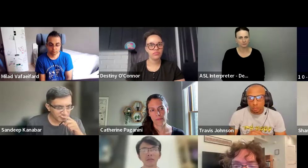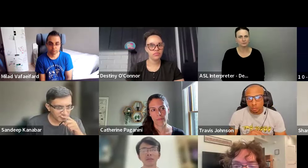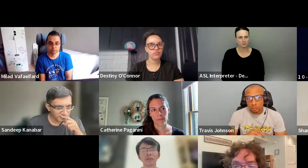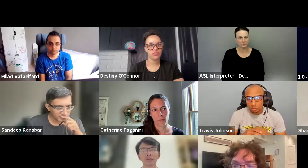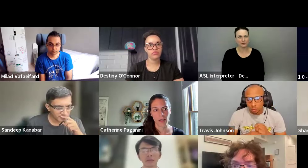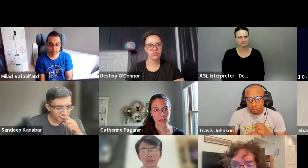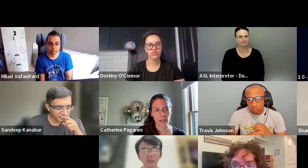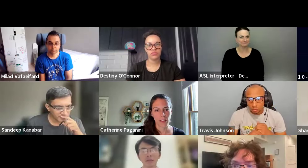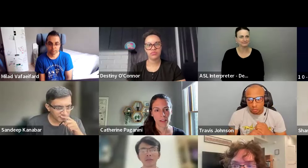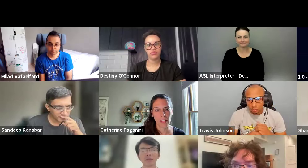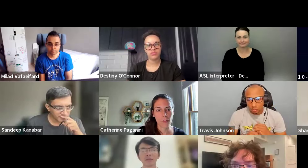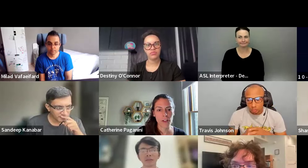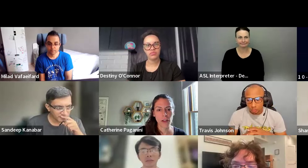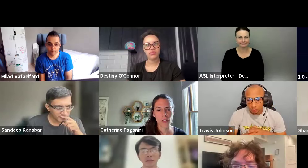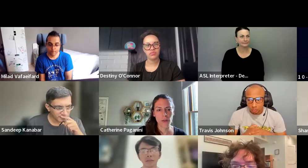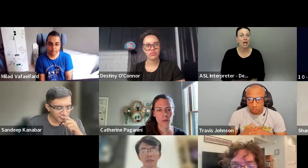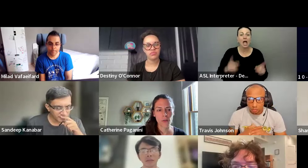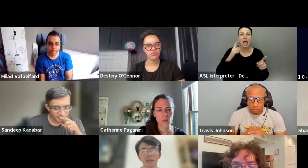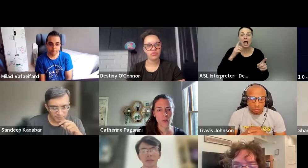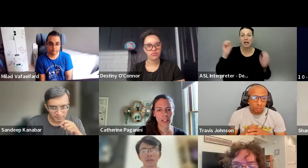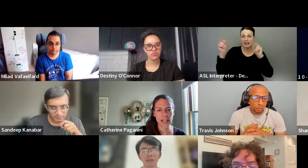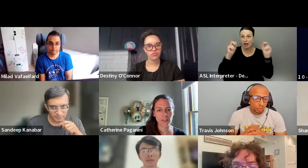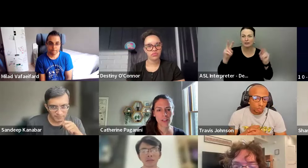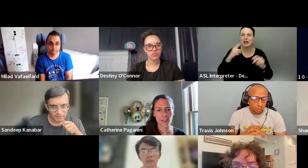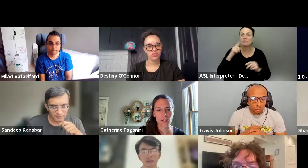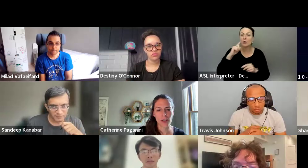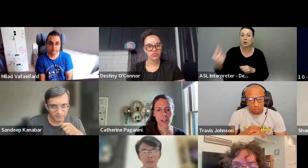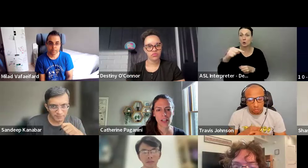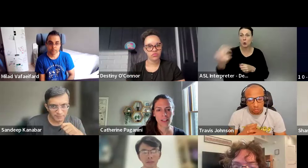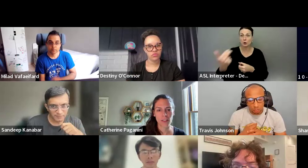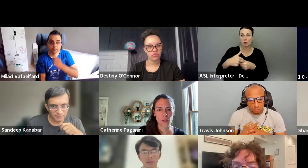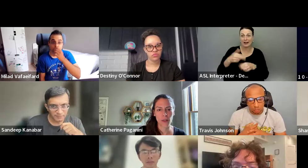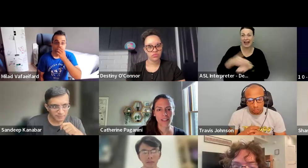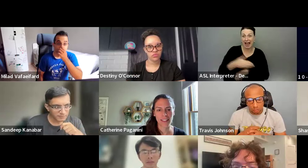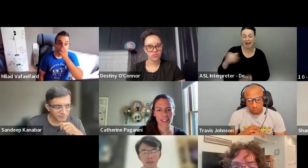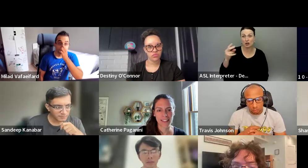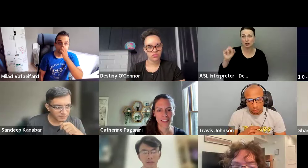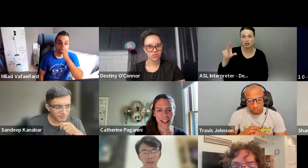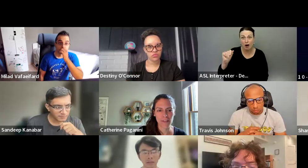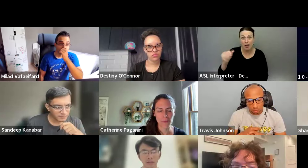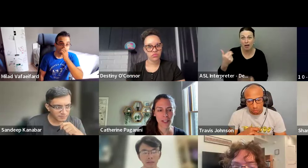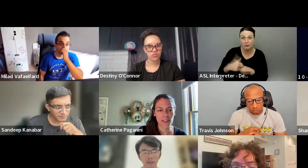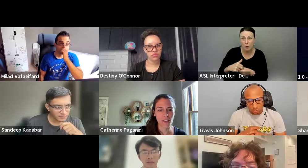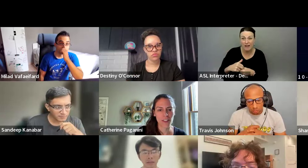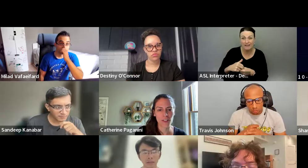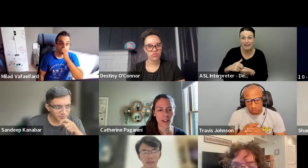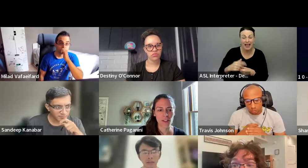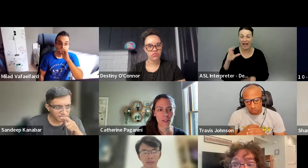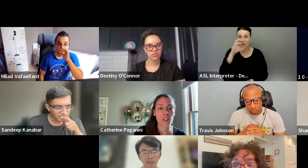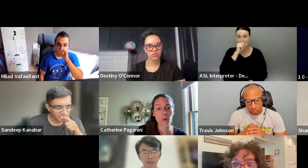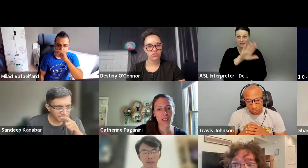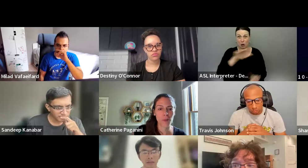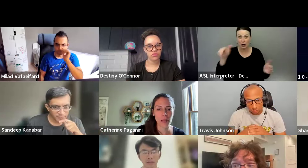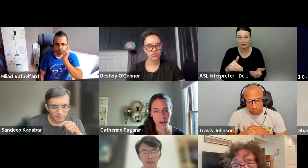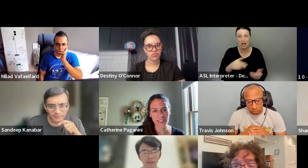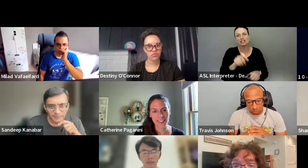Okay. Terrific. And for those who joined after Sharla joined and have missed her introduction.